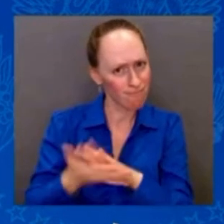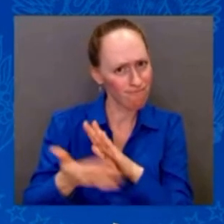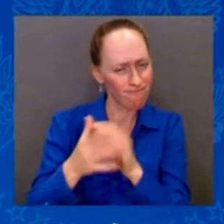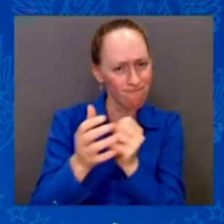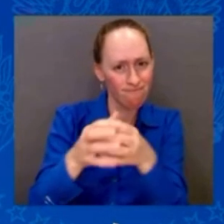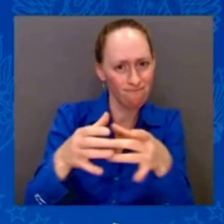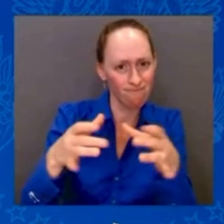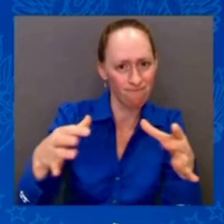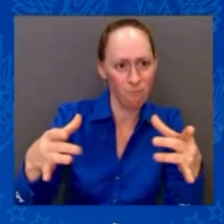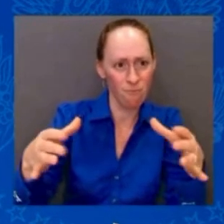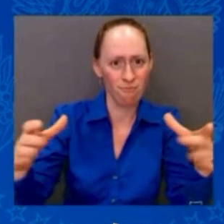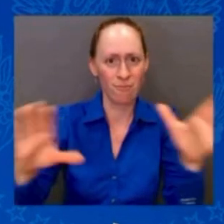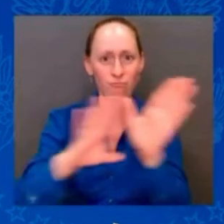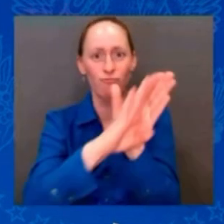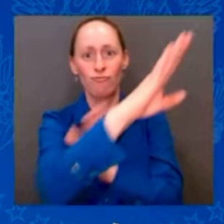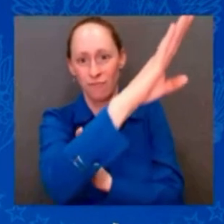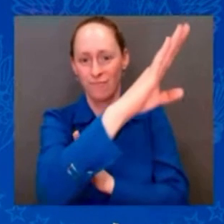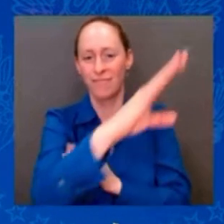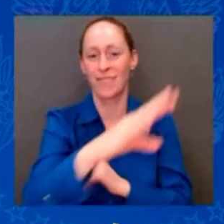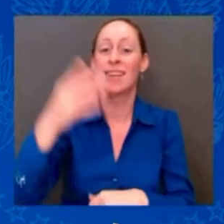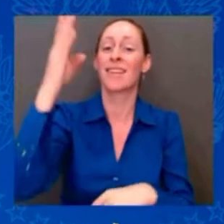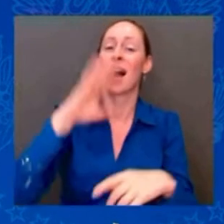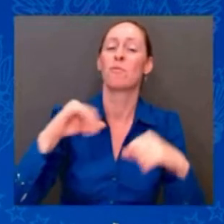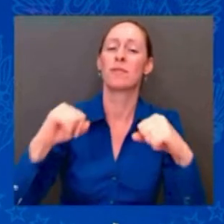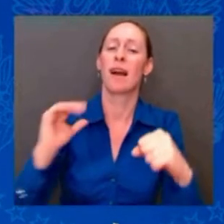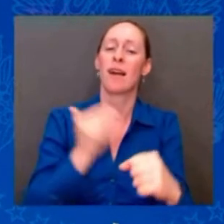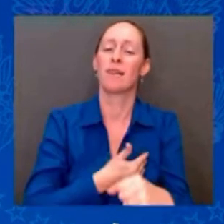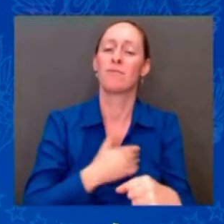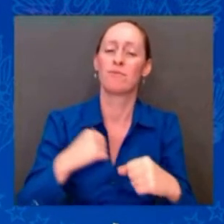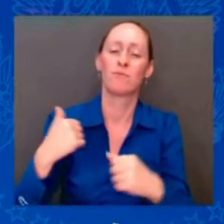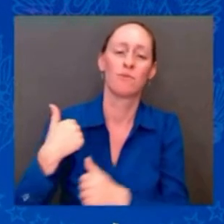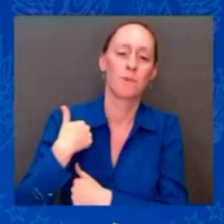protect our troops. Thank you all so very, very much. Thank you.